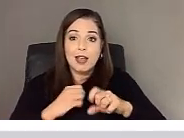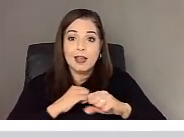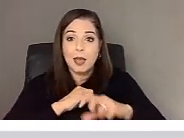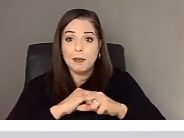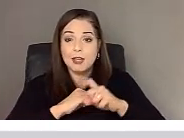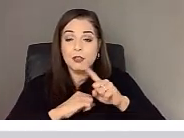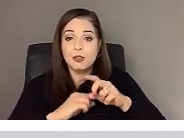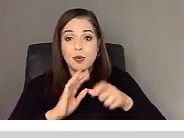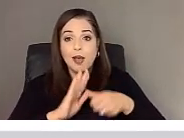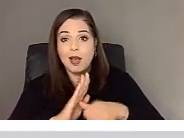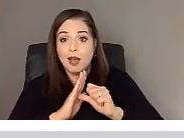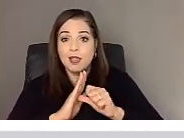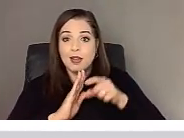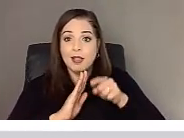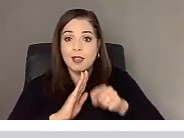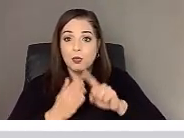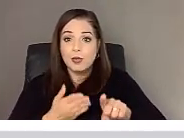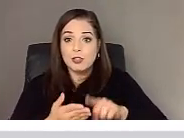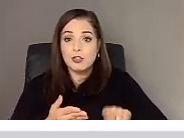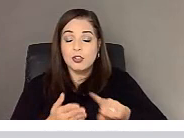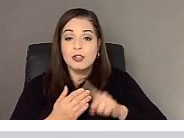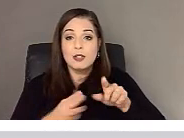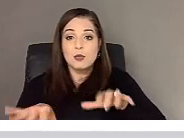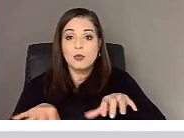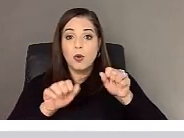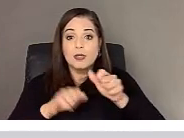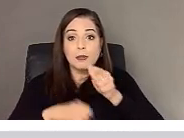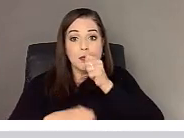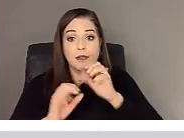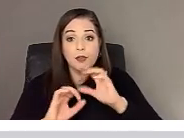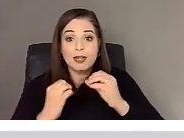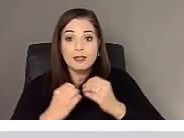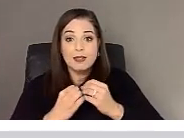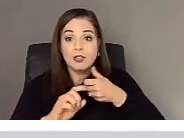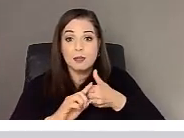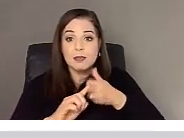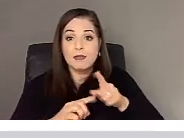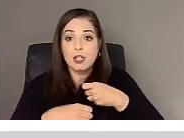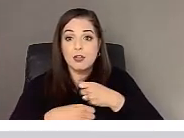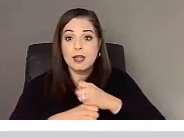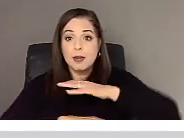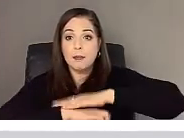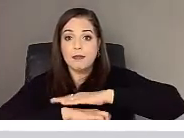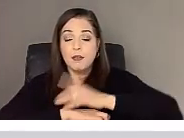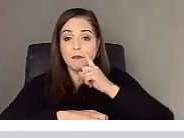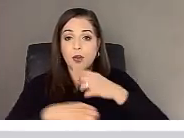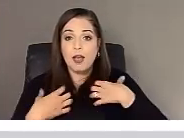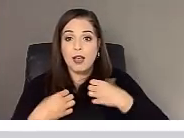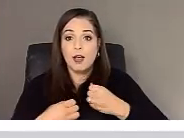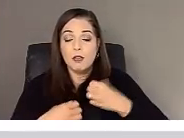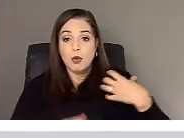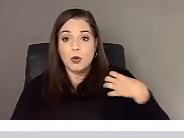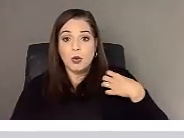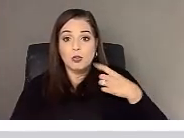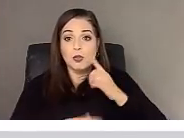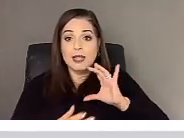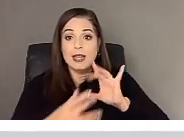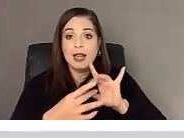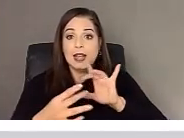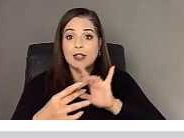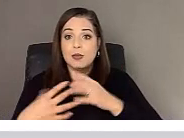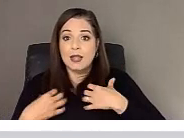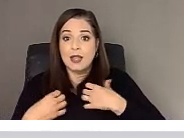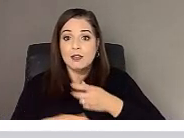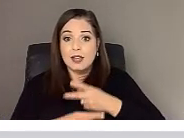This campaign was hosted by a private organization that had created a platform for health coaches to connect with health care companies that hire